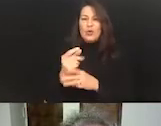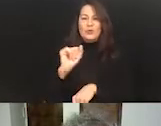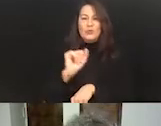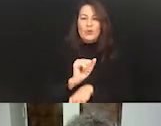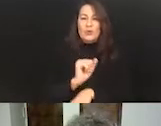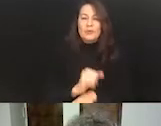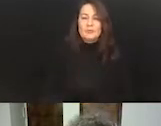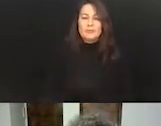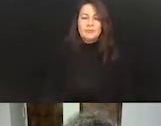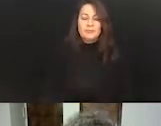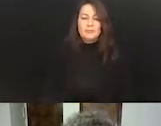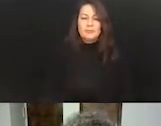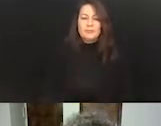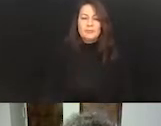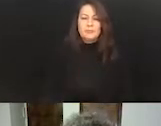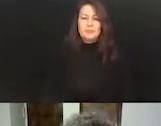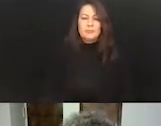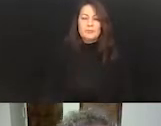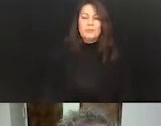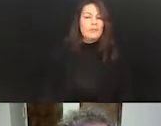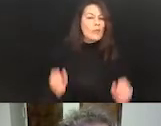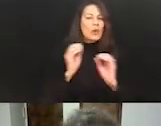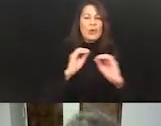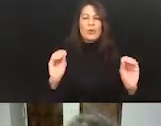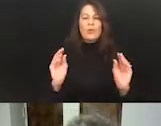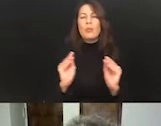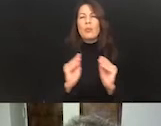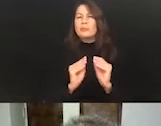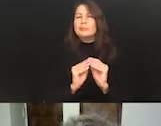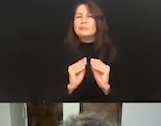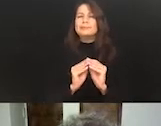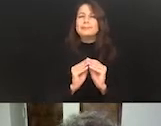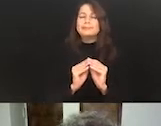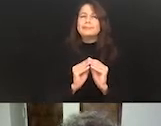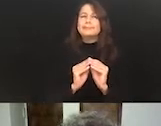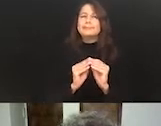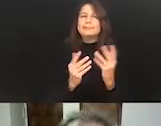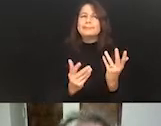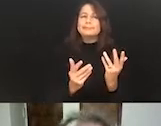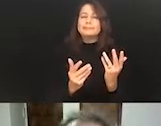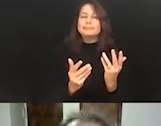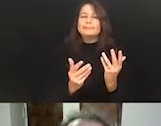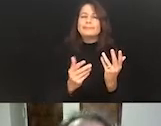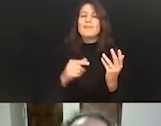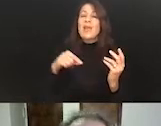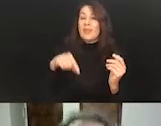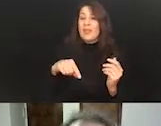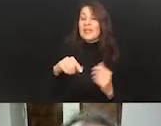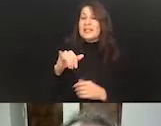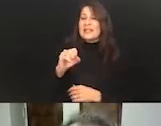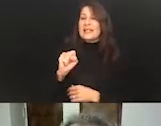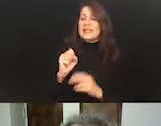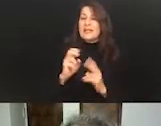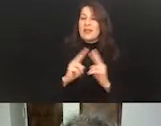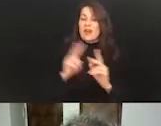And no more is this sort of, I think, more applicable than in the